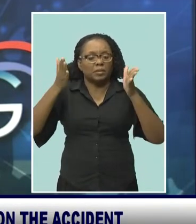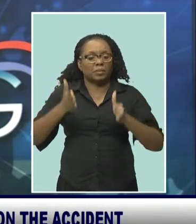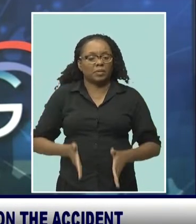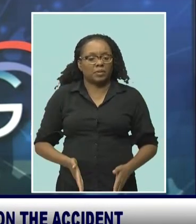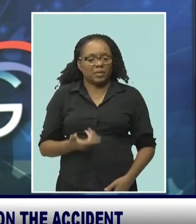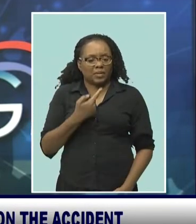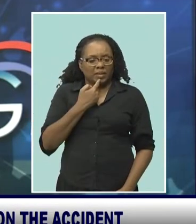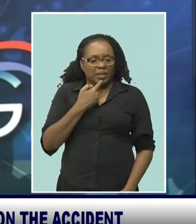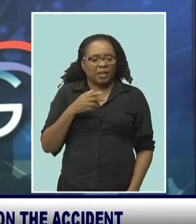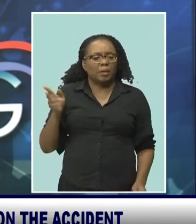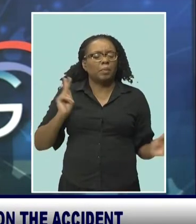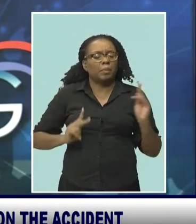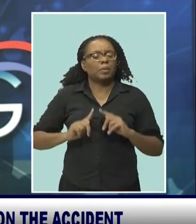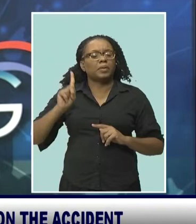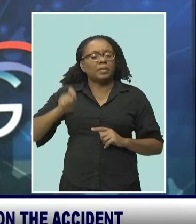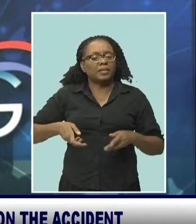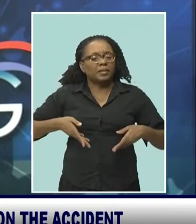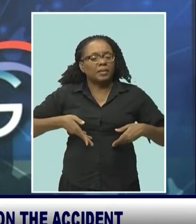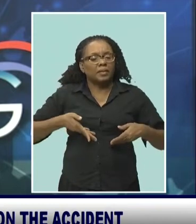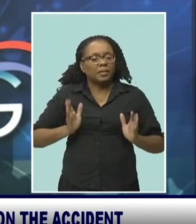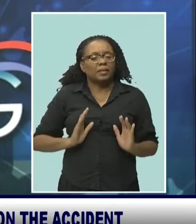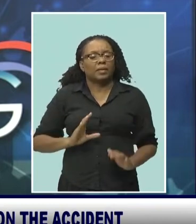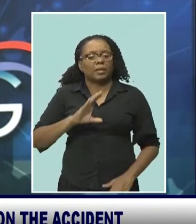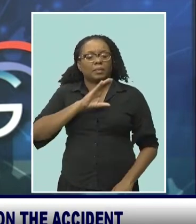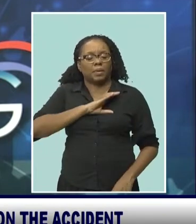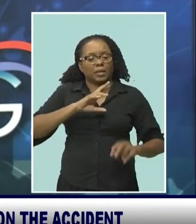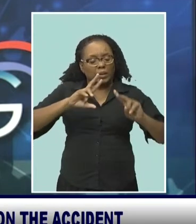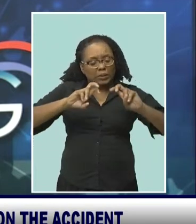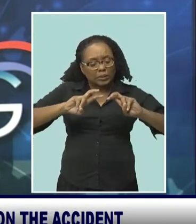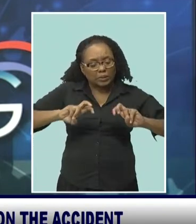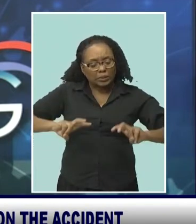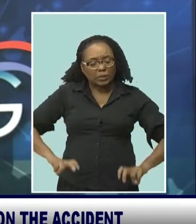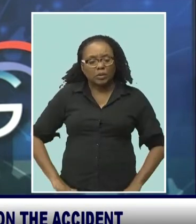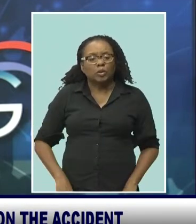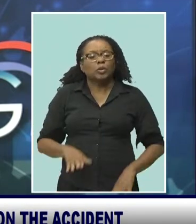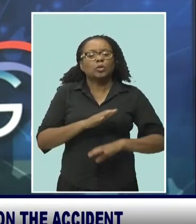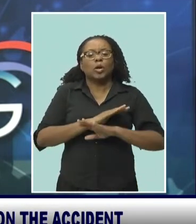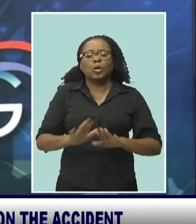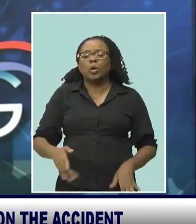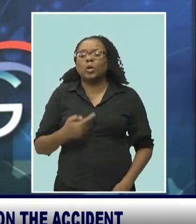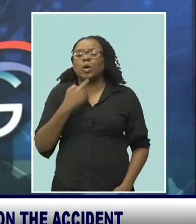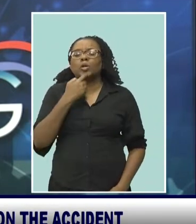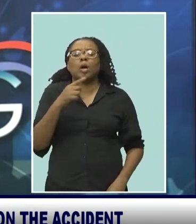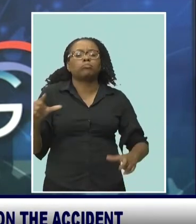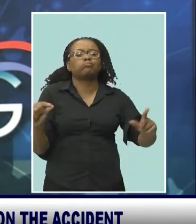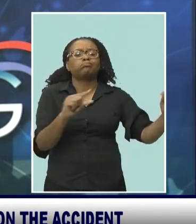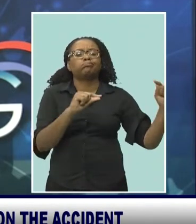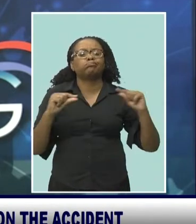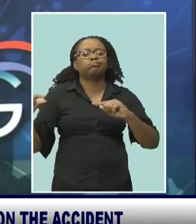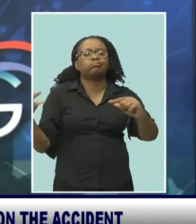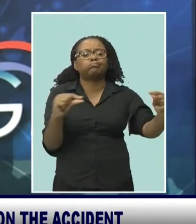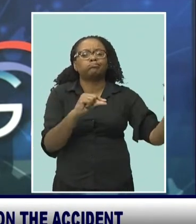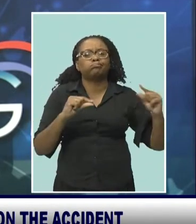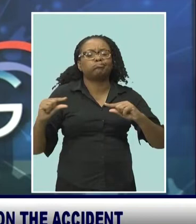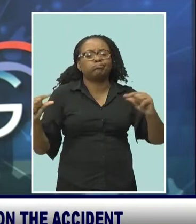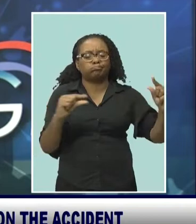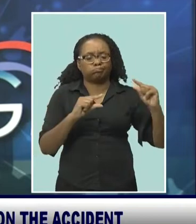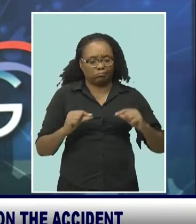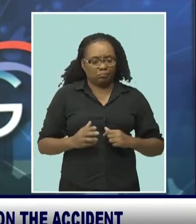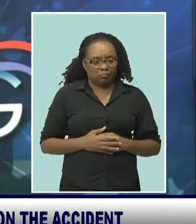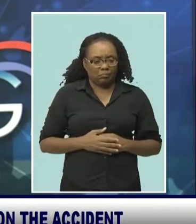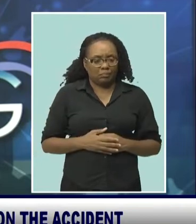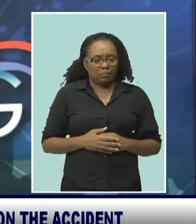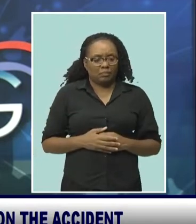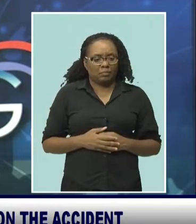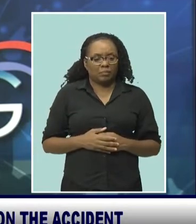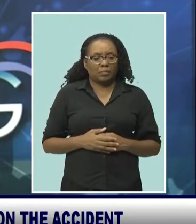Public Transport, Mark Haynes, says people need to let investigations continue and desist from making reckless comments. He made